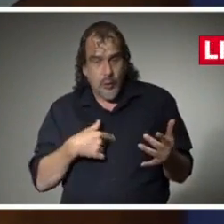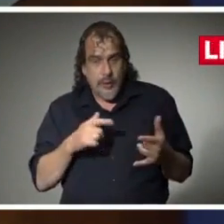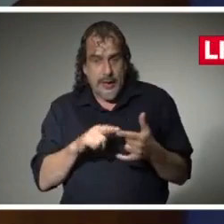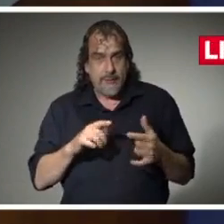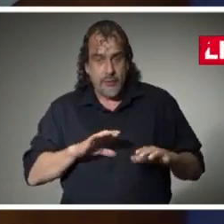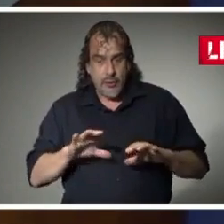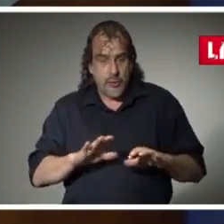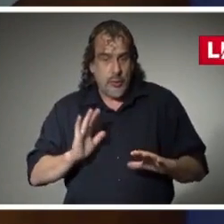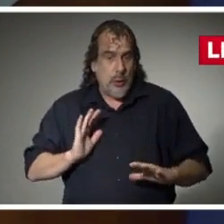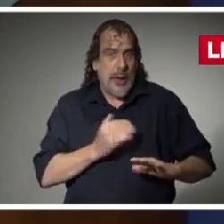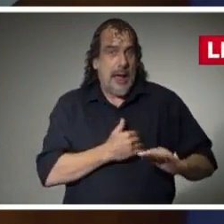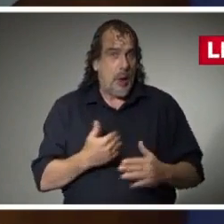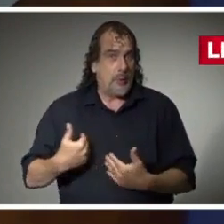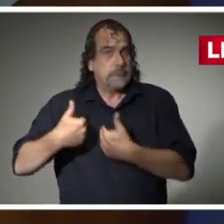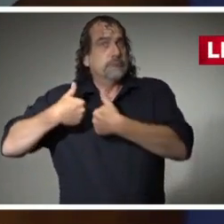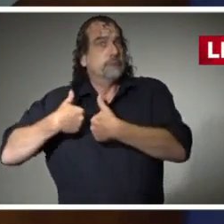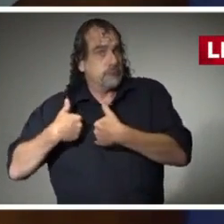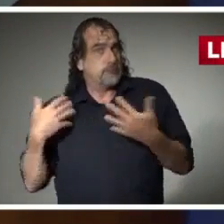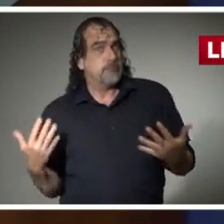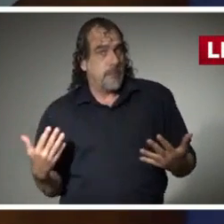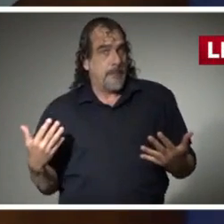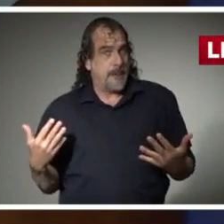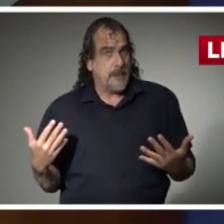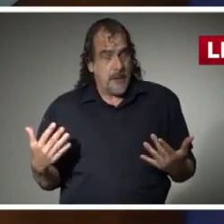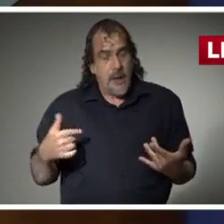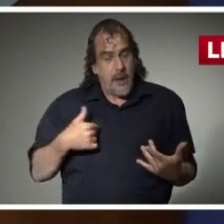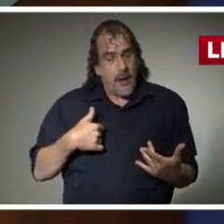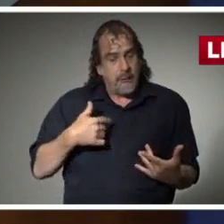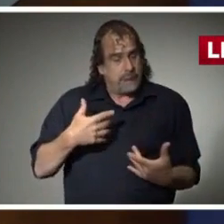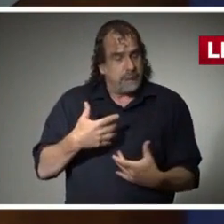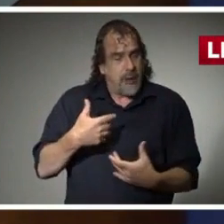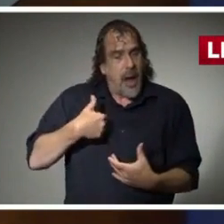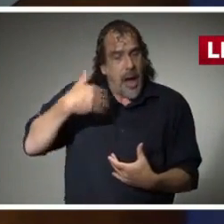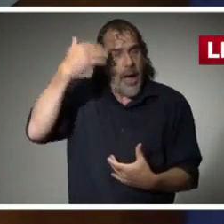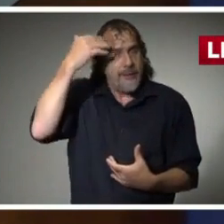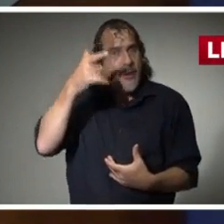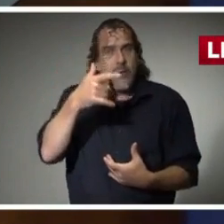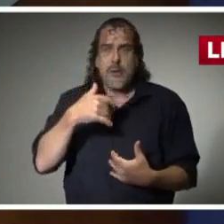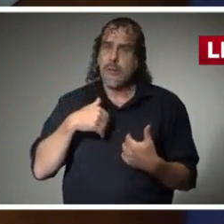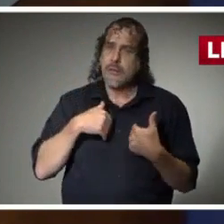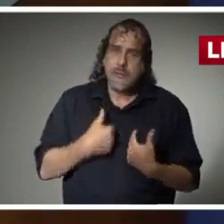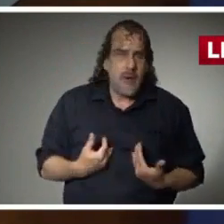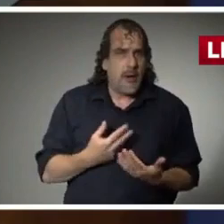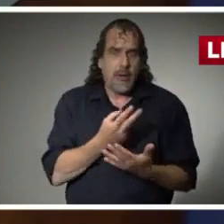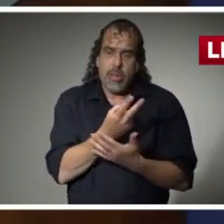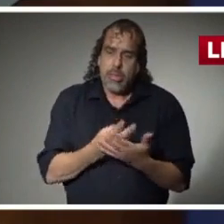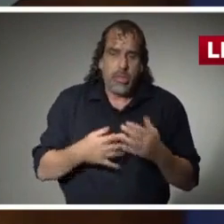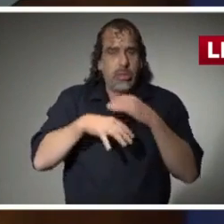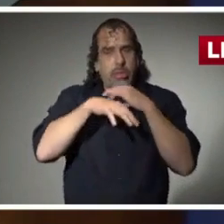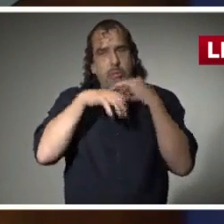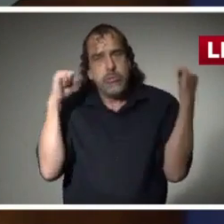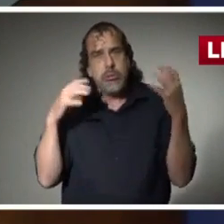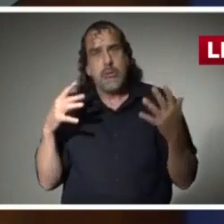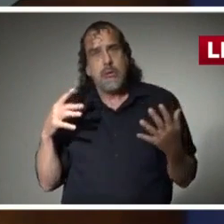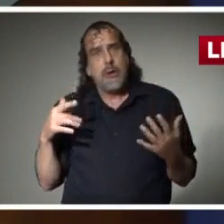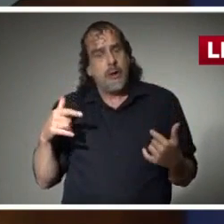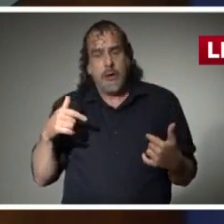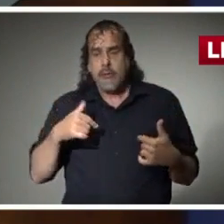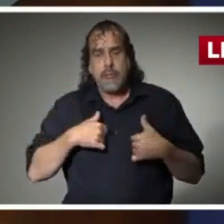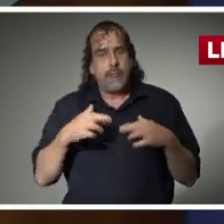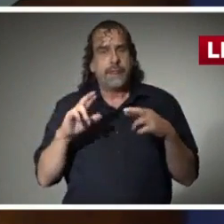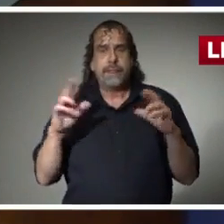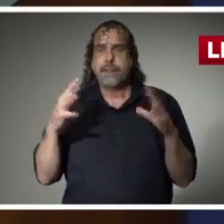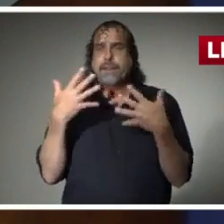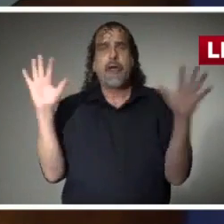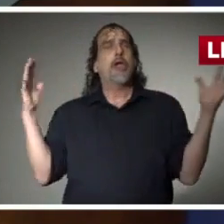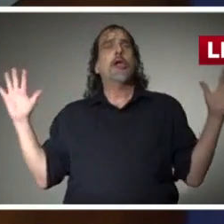up and do even more. And trust me, I know you're tired of it. You're ready to be done with it.